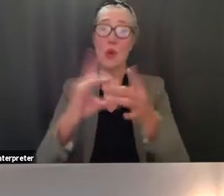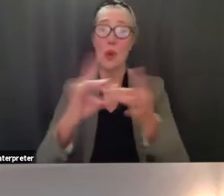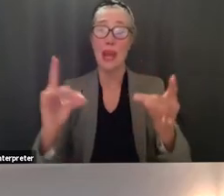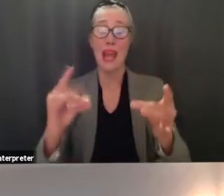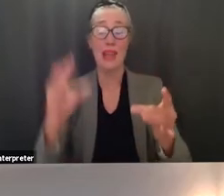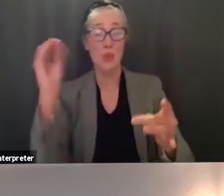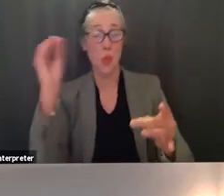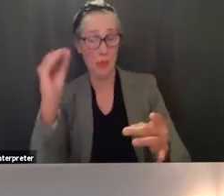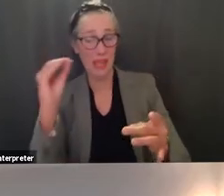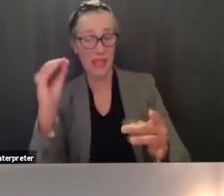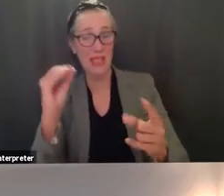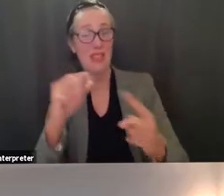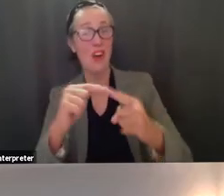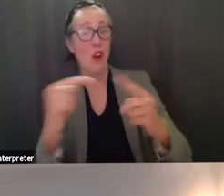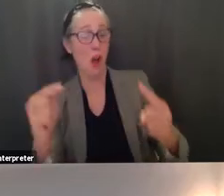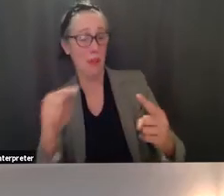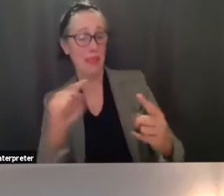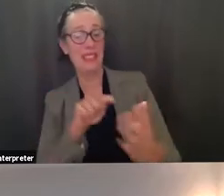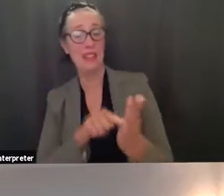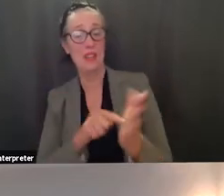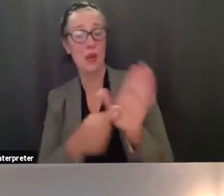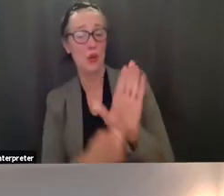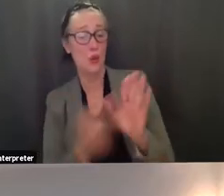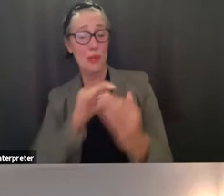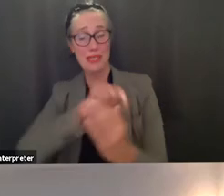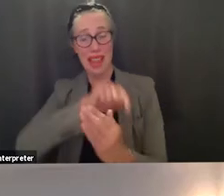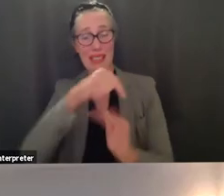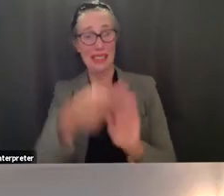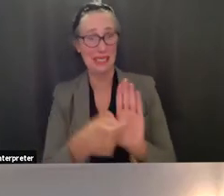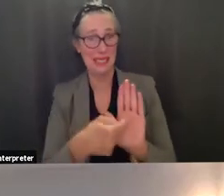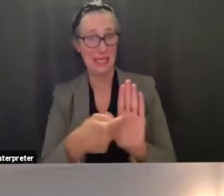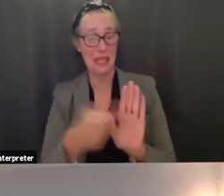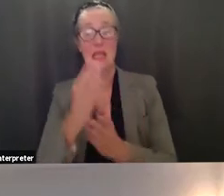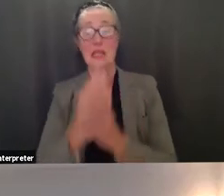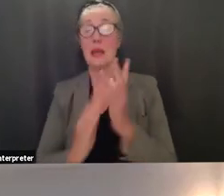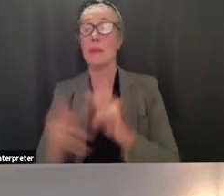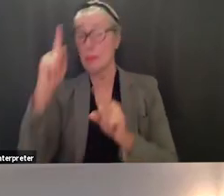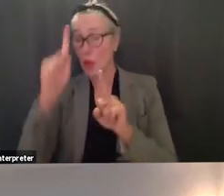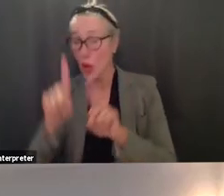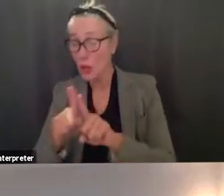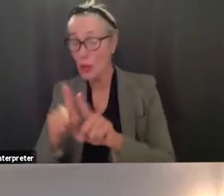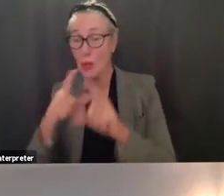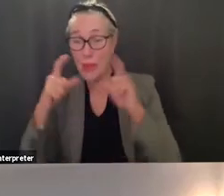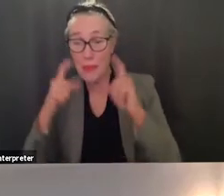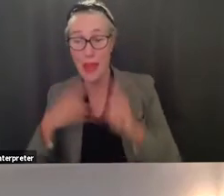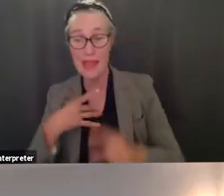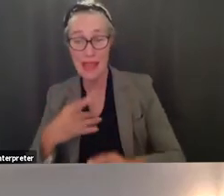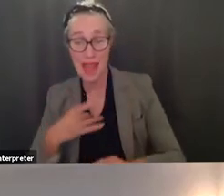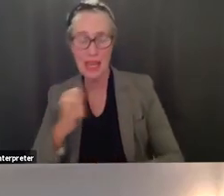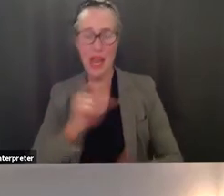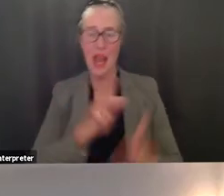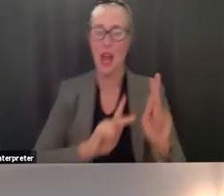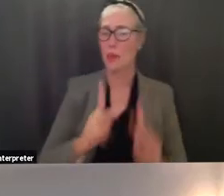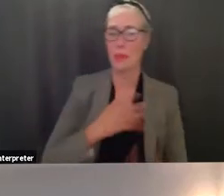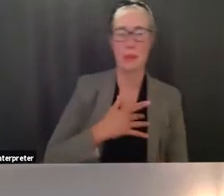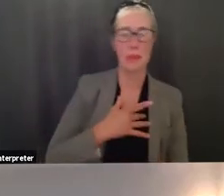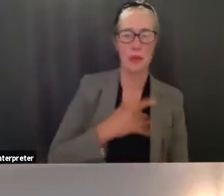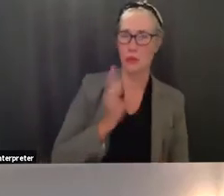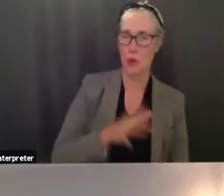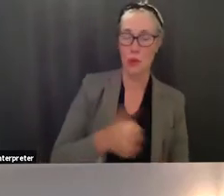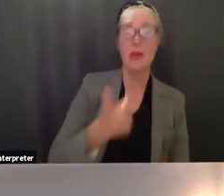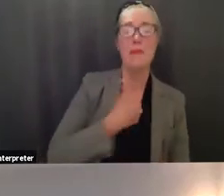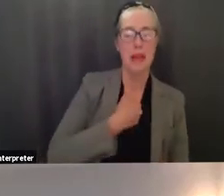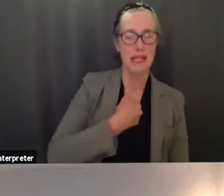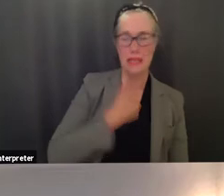i believe that there is people who agree with the mask and people who don't i'm a person that i don't